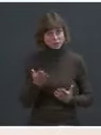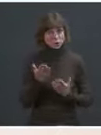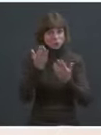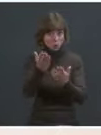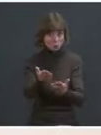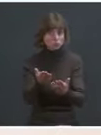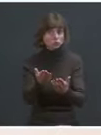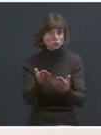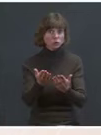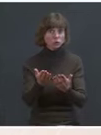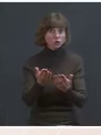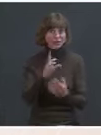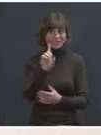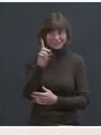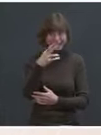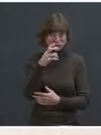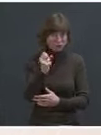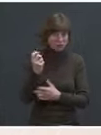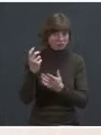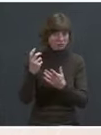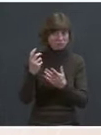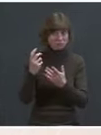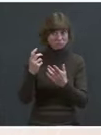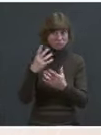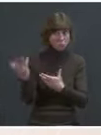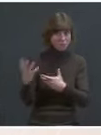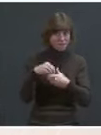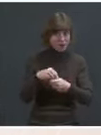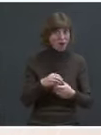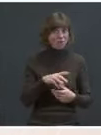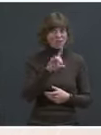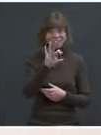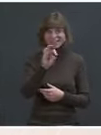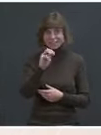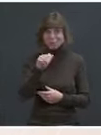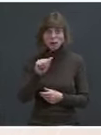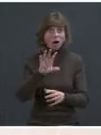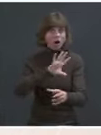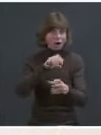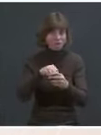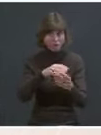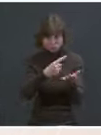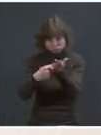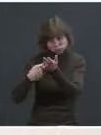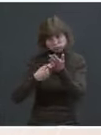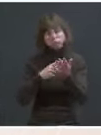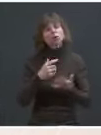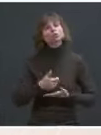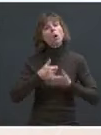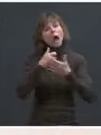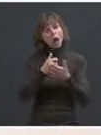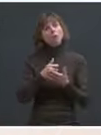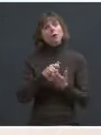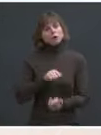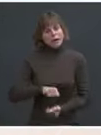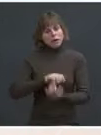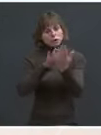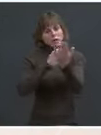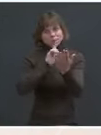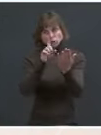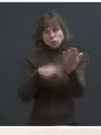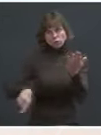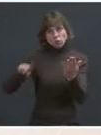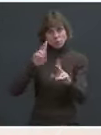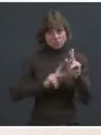worked with DHS, with FEMA, and others to help address and ensure that people are tested.